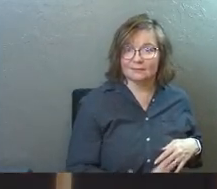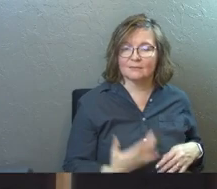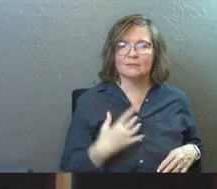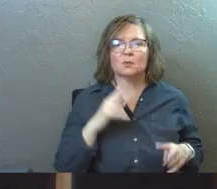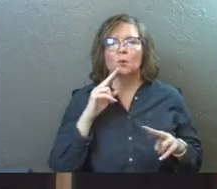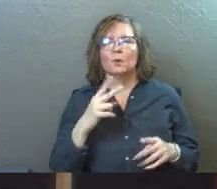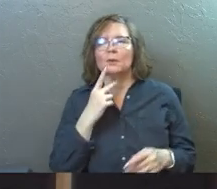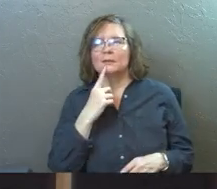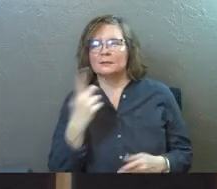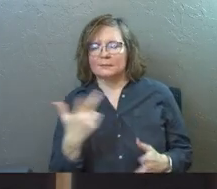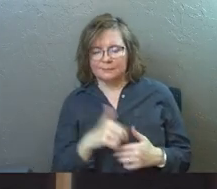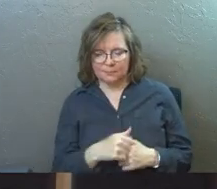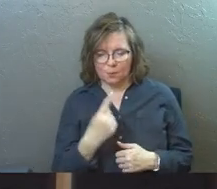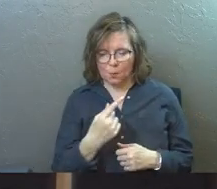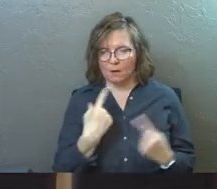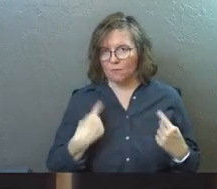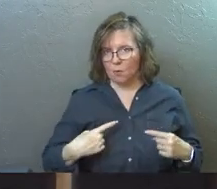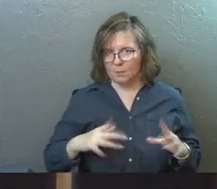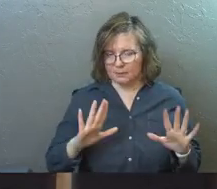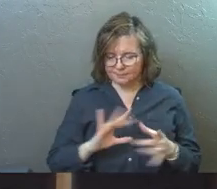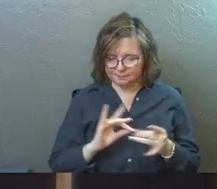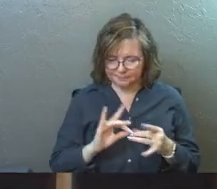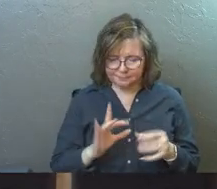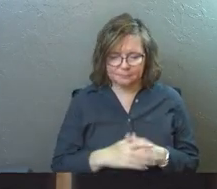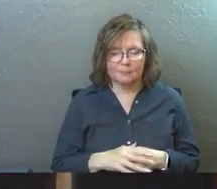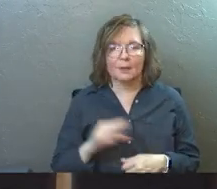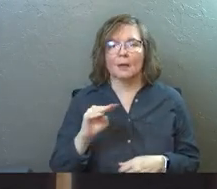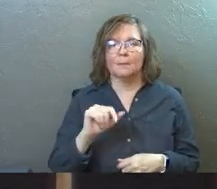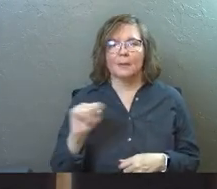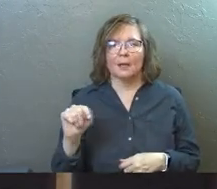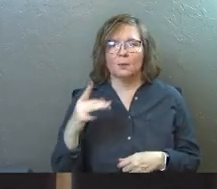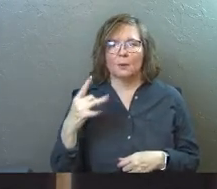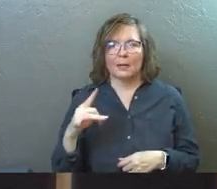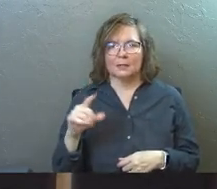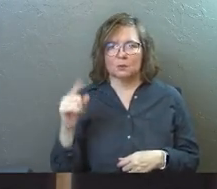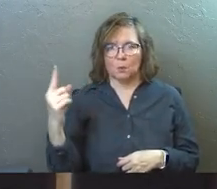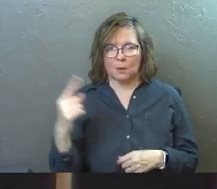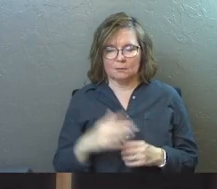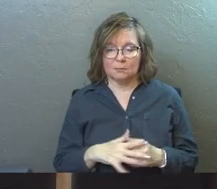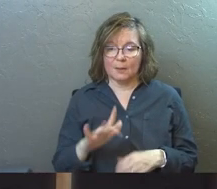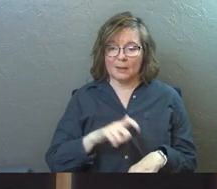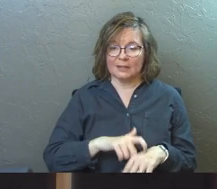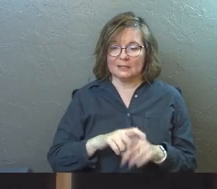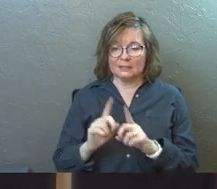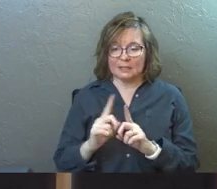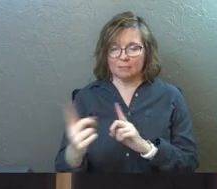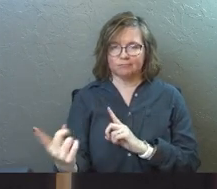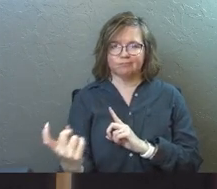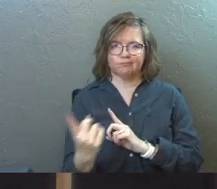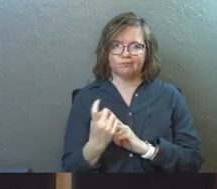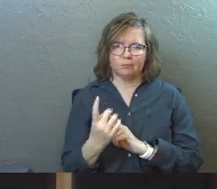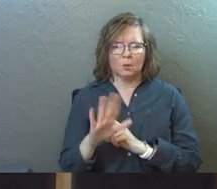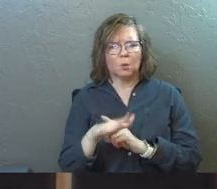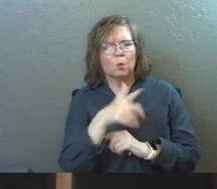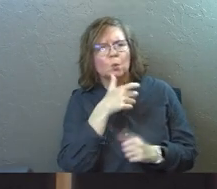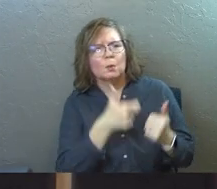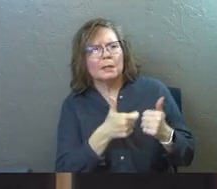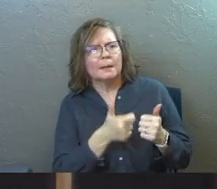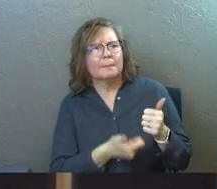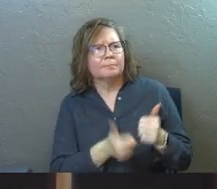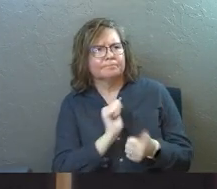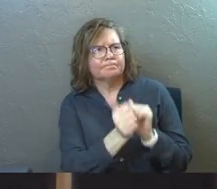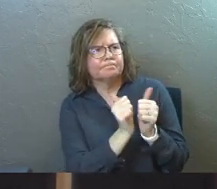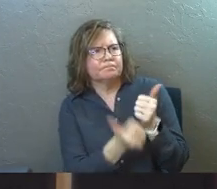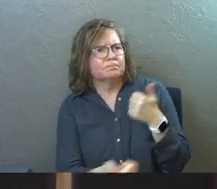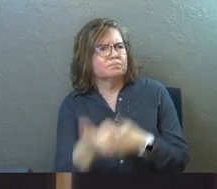So look at what he says. This is one of the arguments. Matthew 18 verse one, about that time, the disciples came to Jesus and they asked, who is the